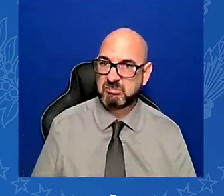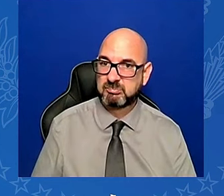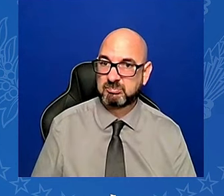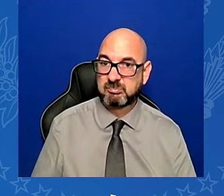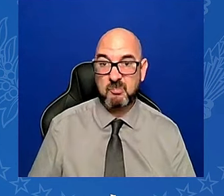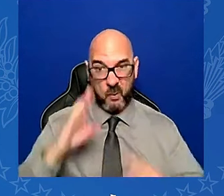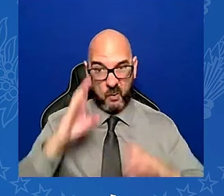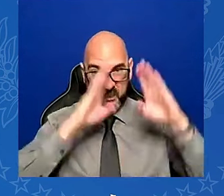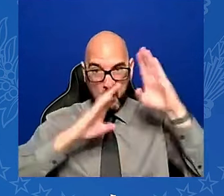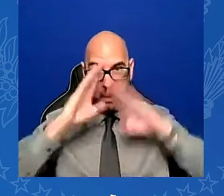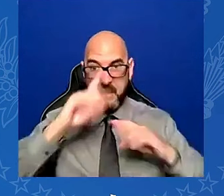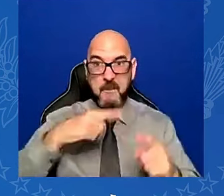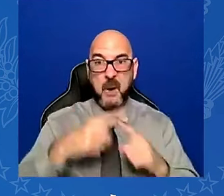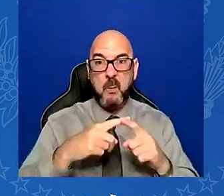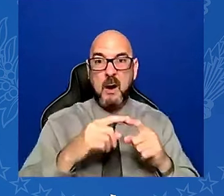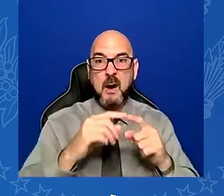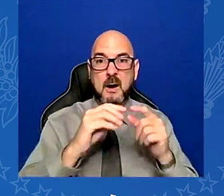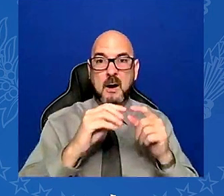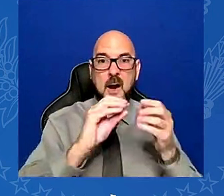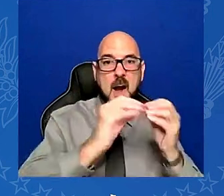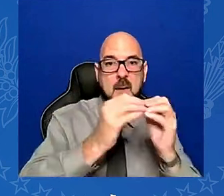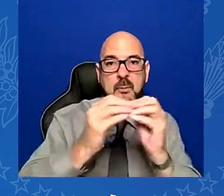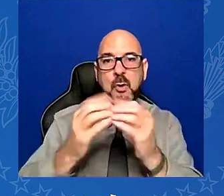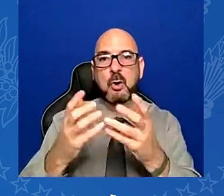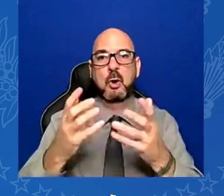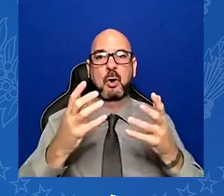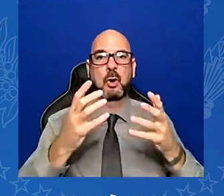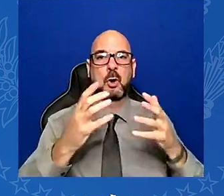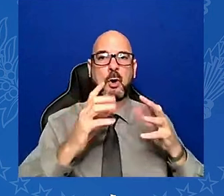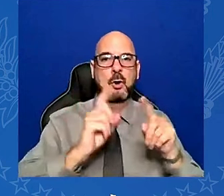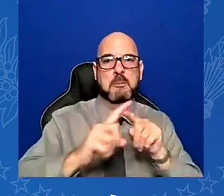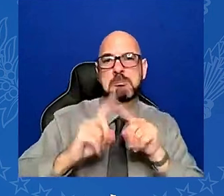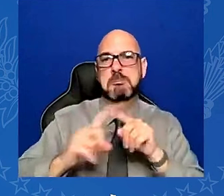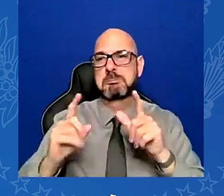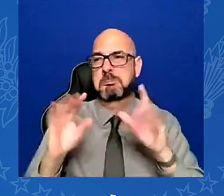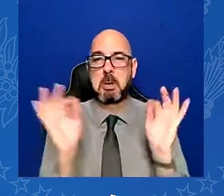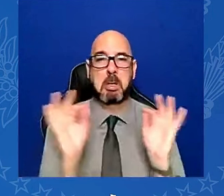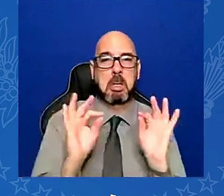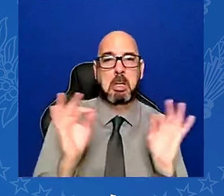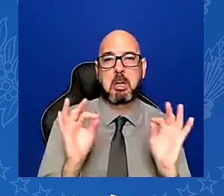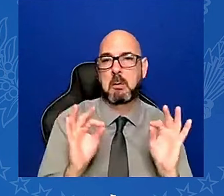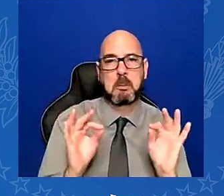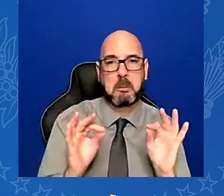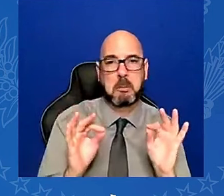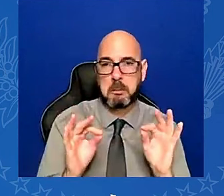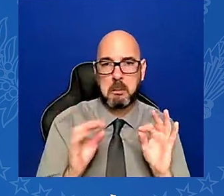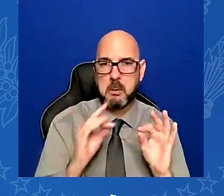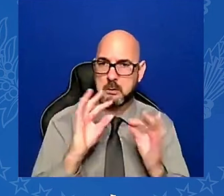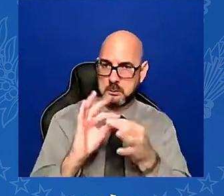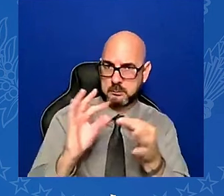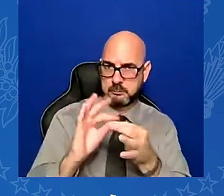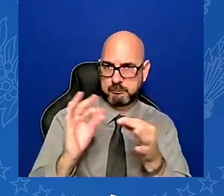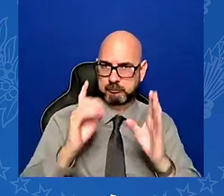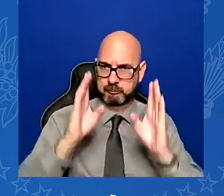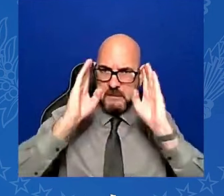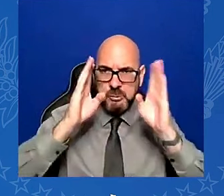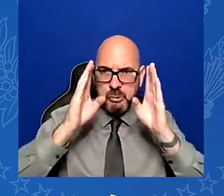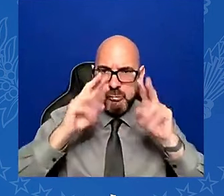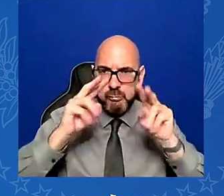and the distractions, the sideshows that have come to dominate and sensationalize our politics.